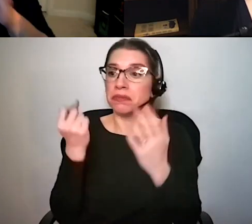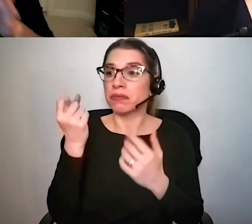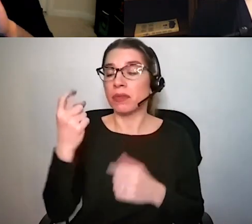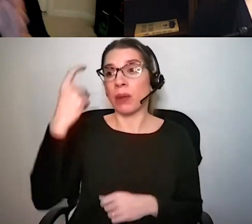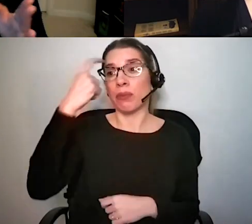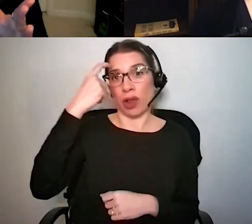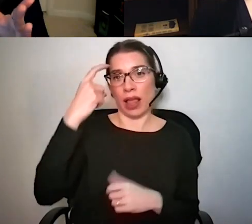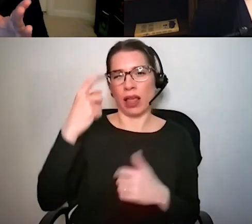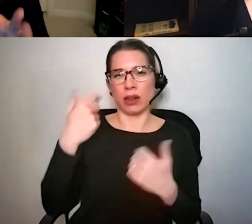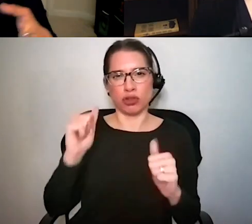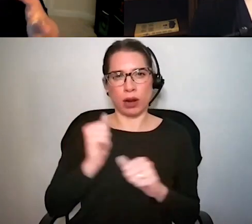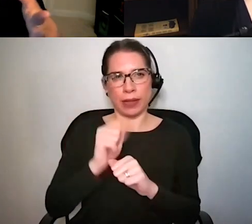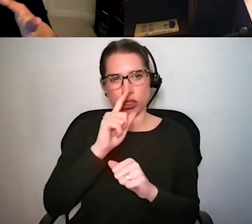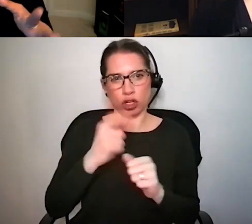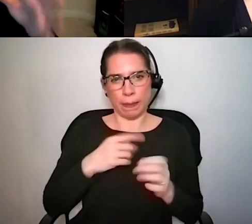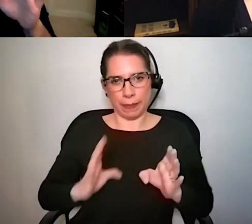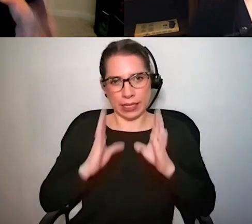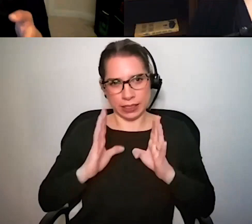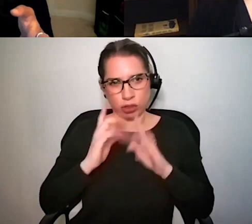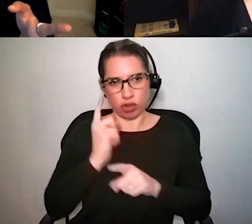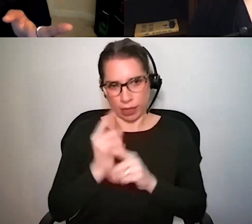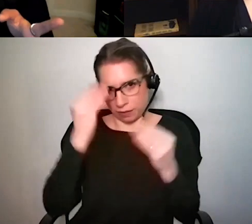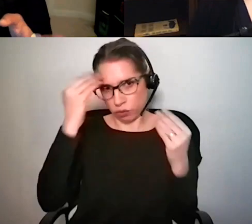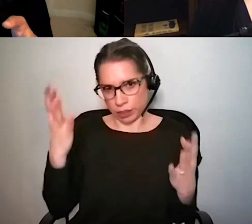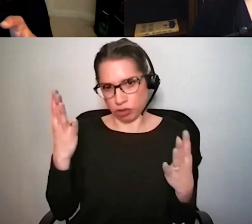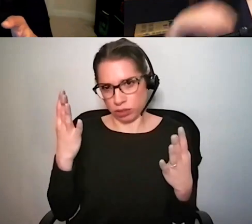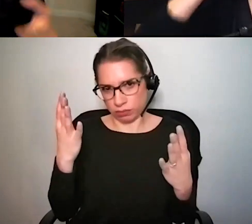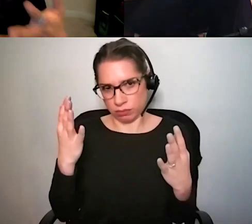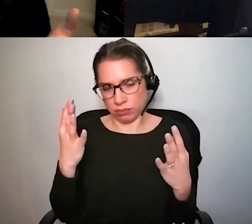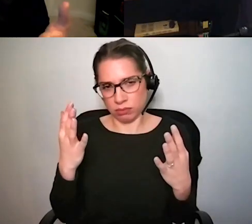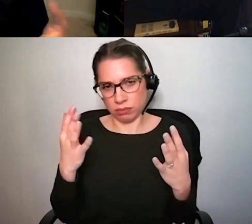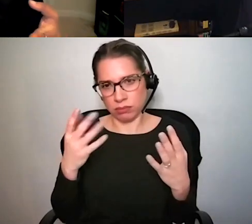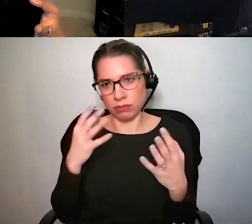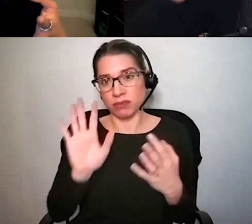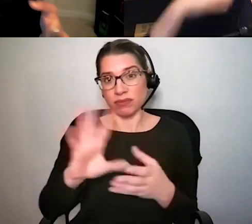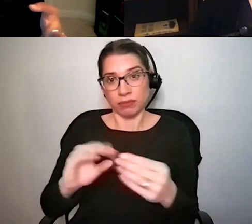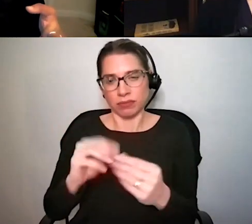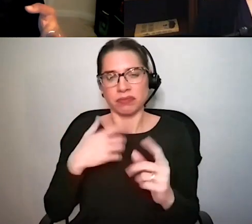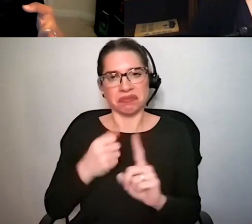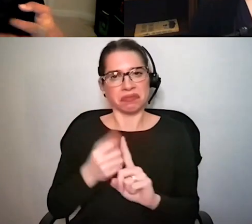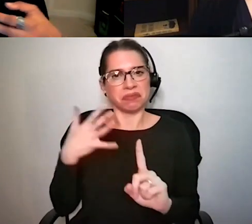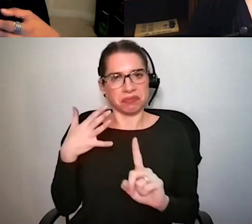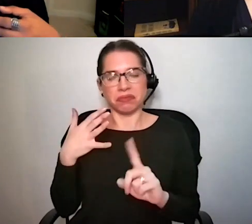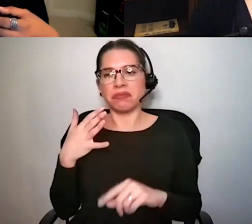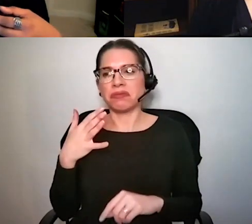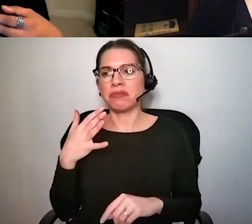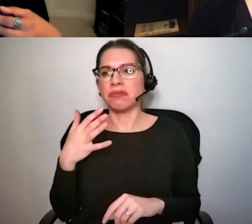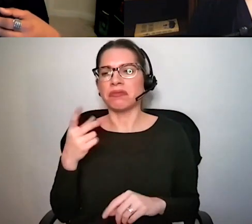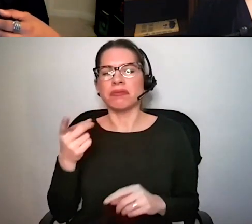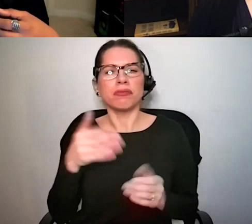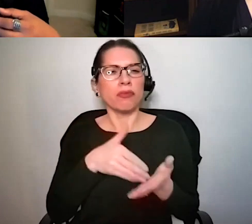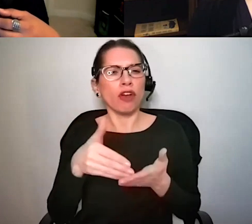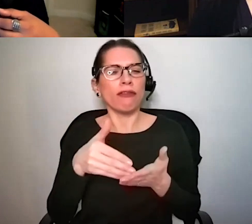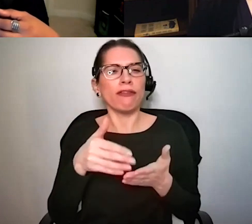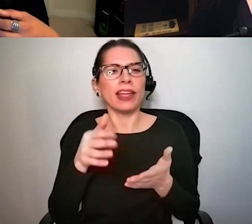to the right type of information and I'm going to expand on what you just said by saying like how many times have you been in a car looking for an address and you